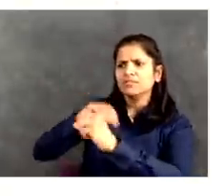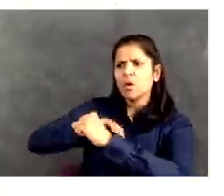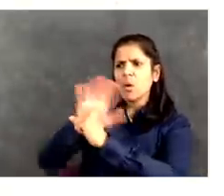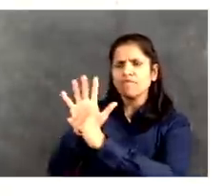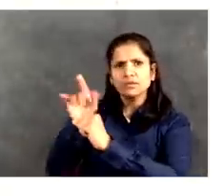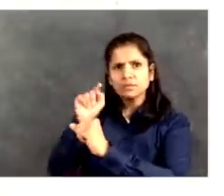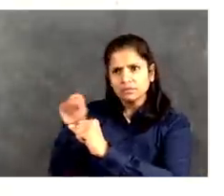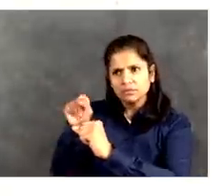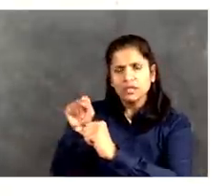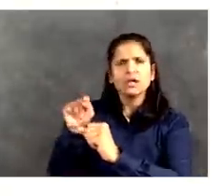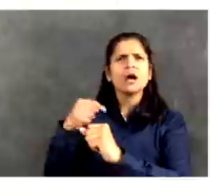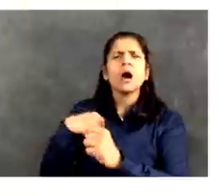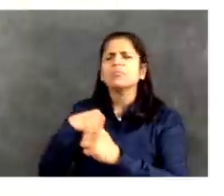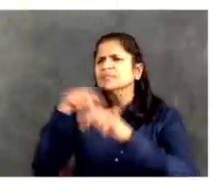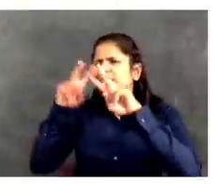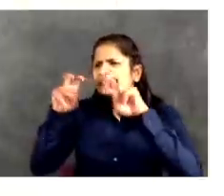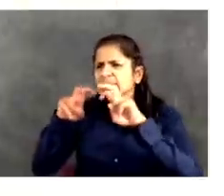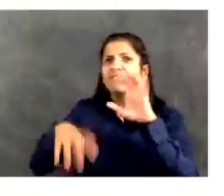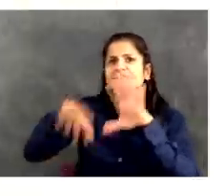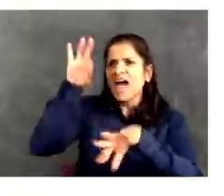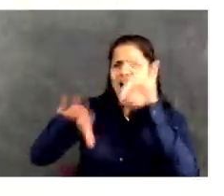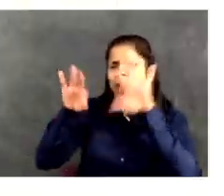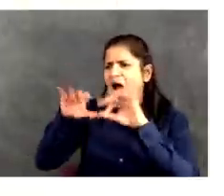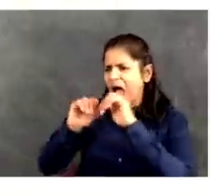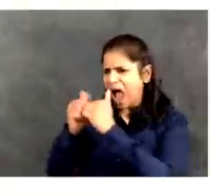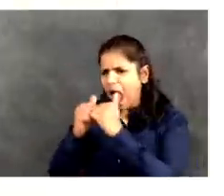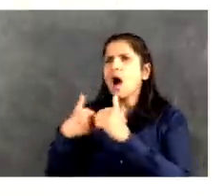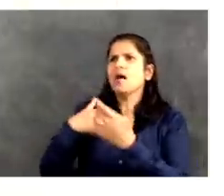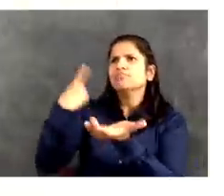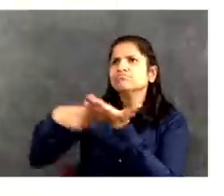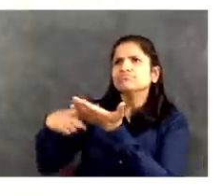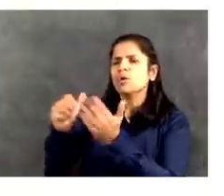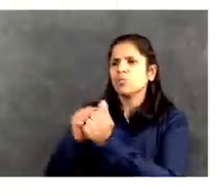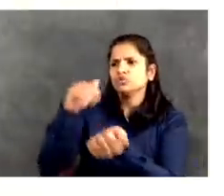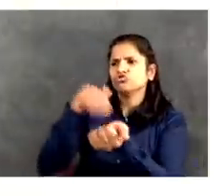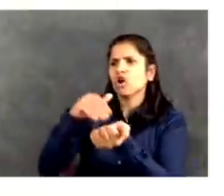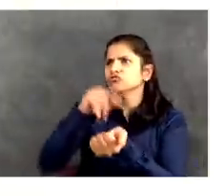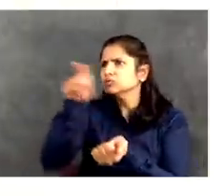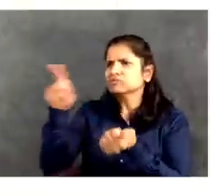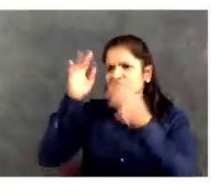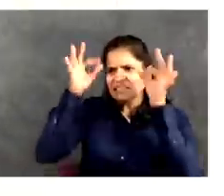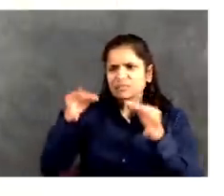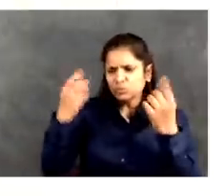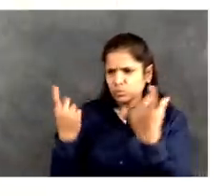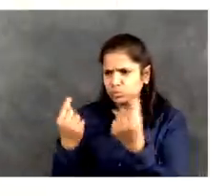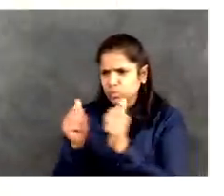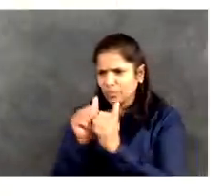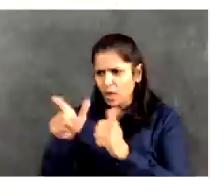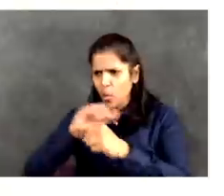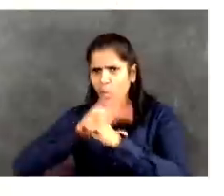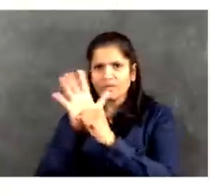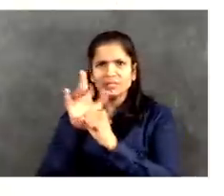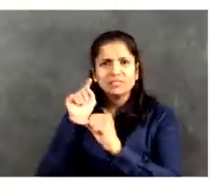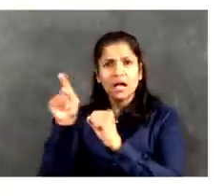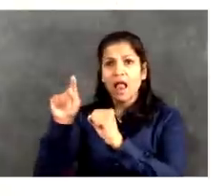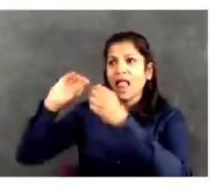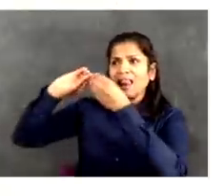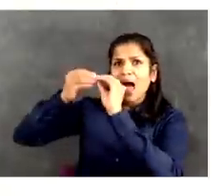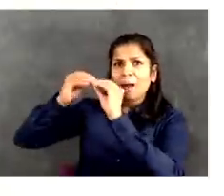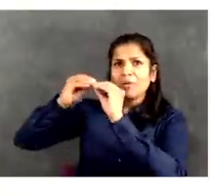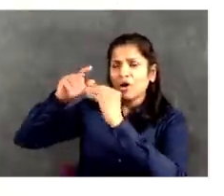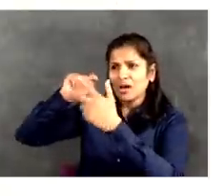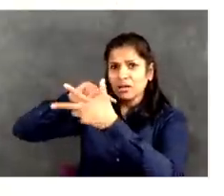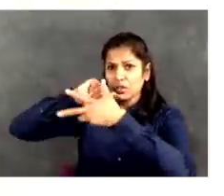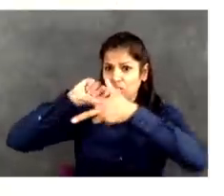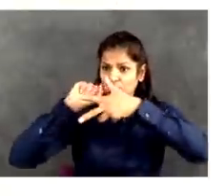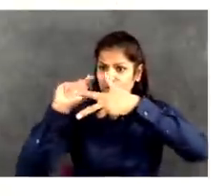way in which we can help emphasize to New Yorkers the importance of life-saving measures like staying at home. But, you know, I don't